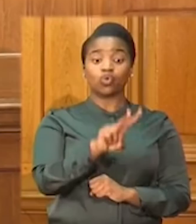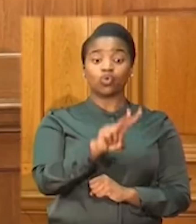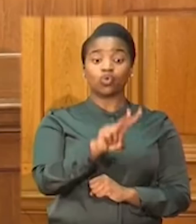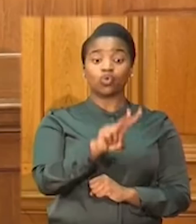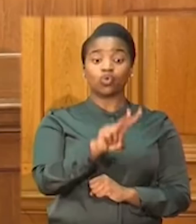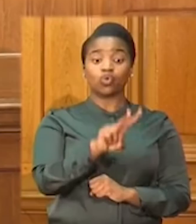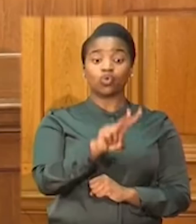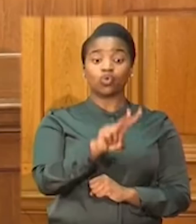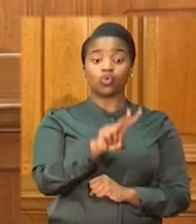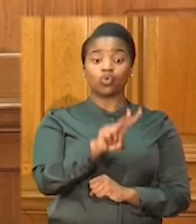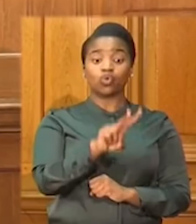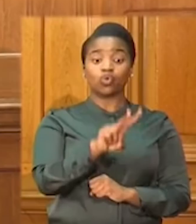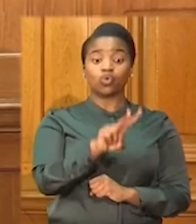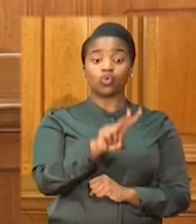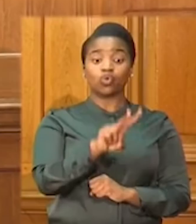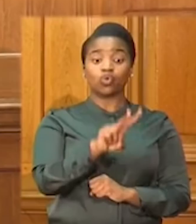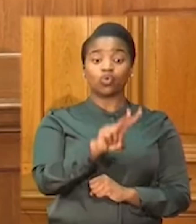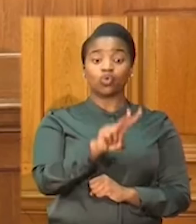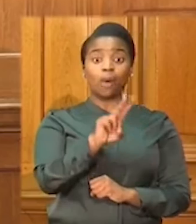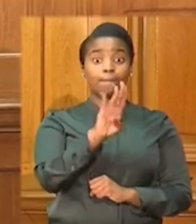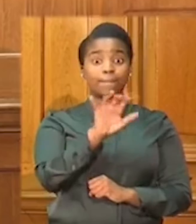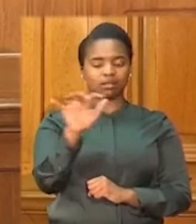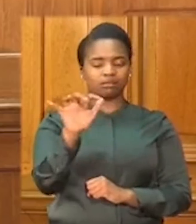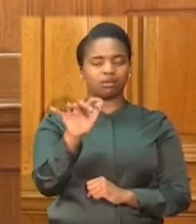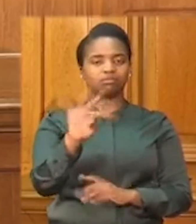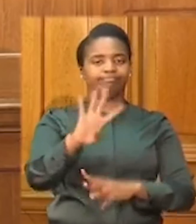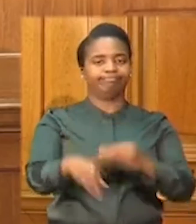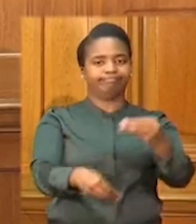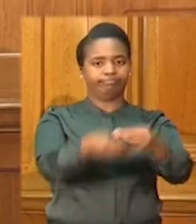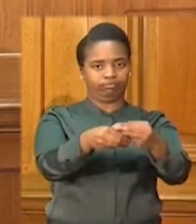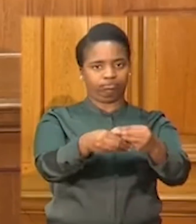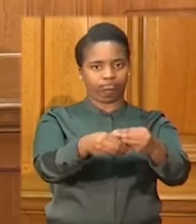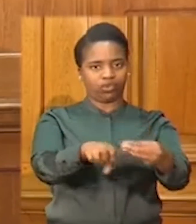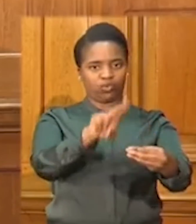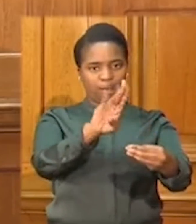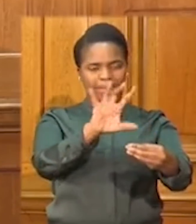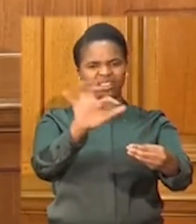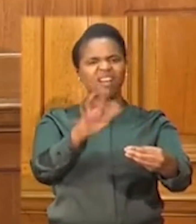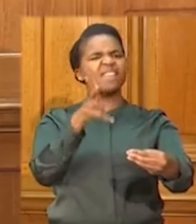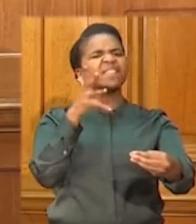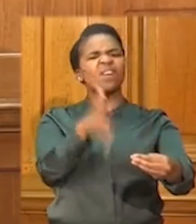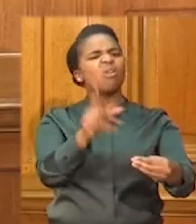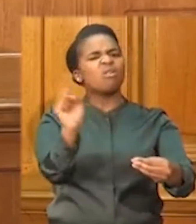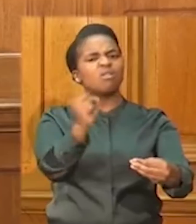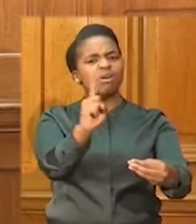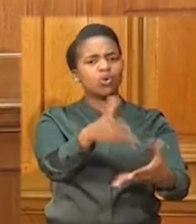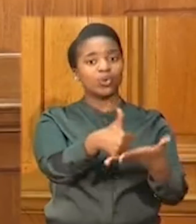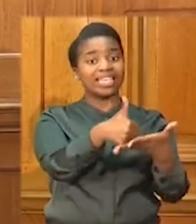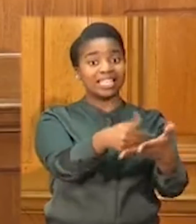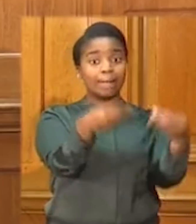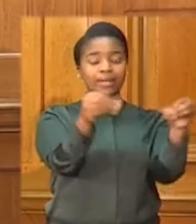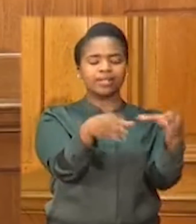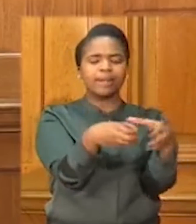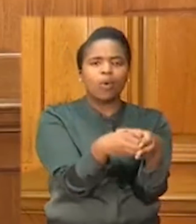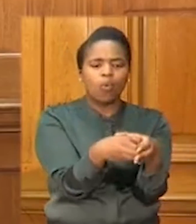amount of 2 billion rand will be made available to assist SMEs and spaza shop owners